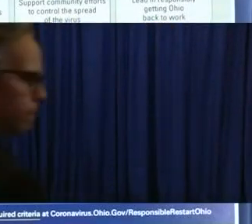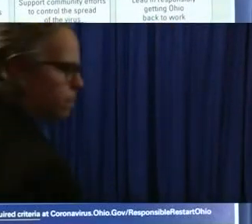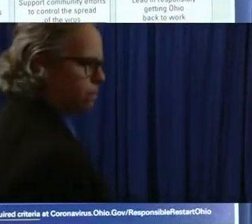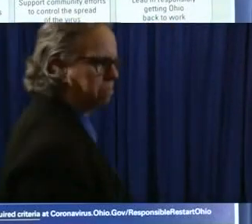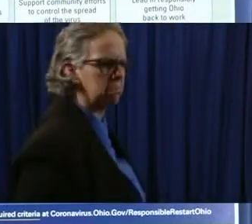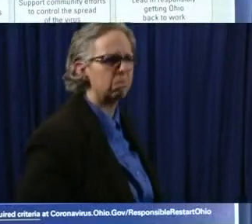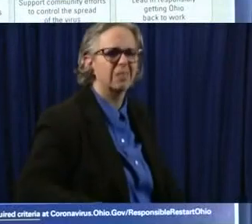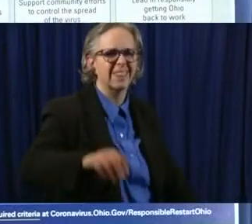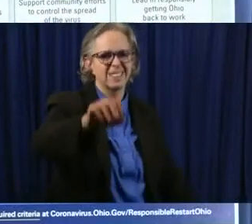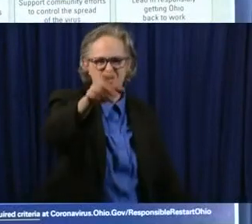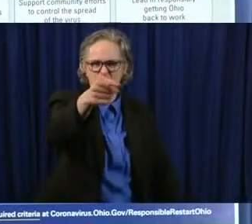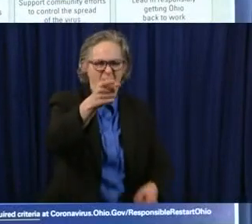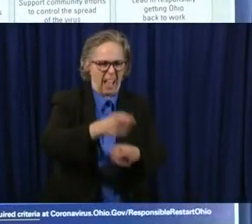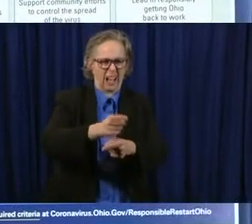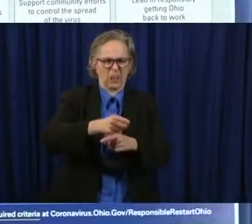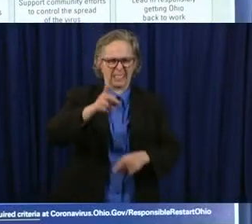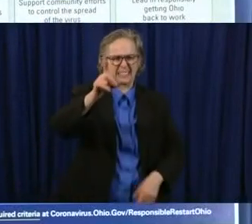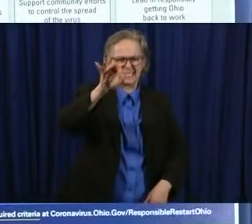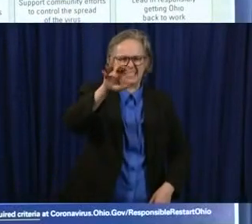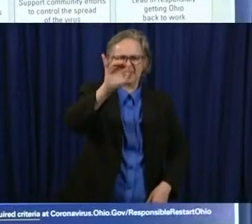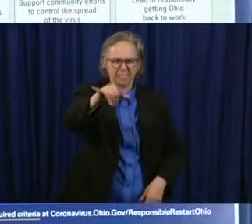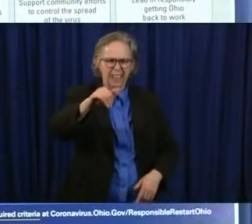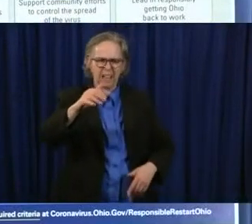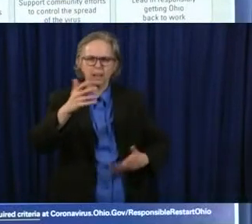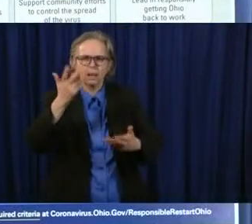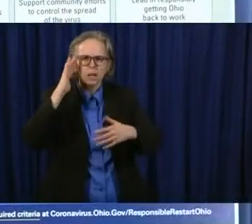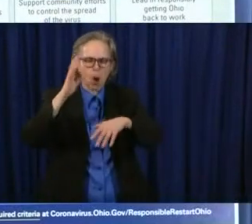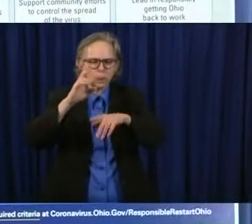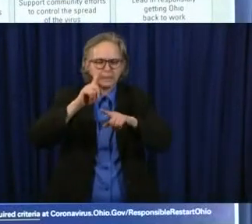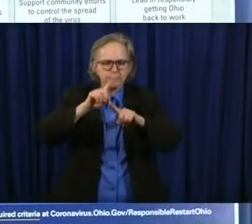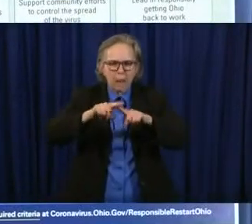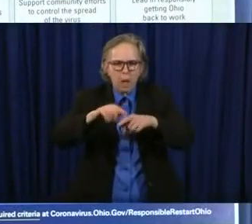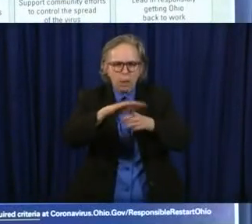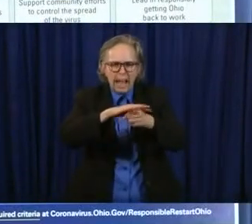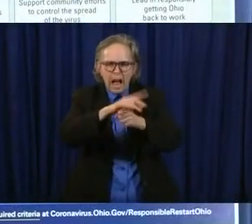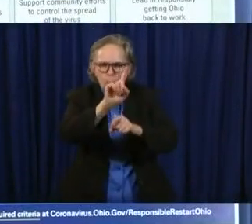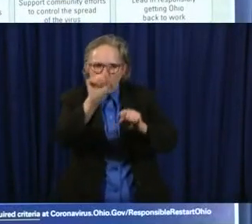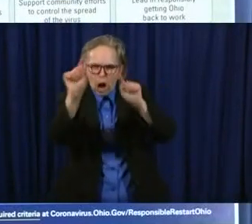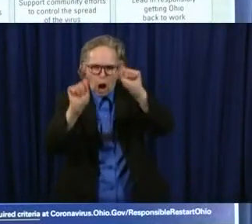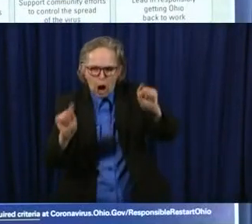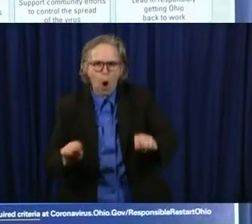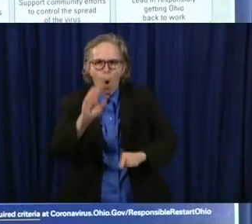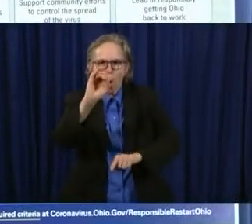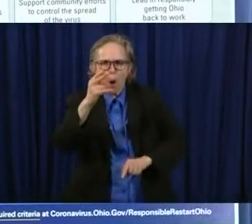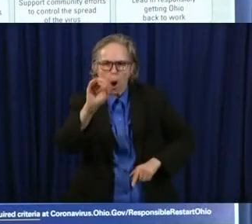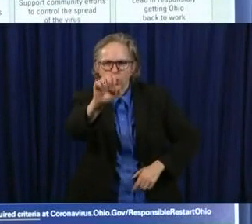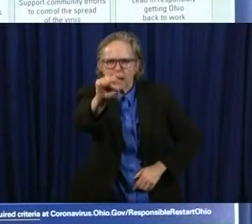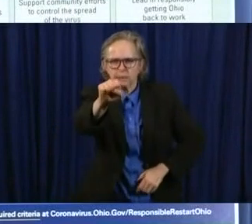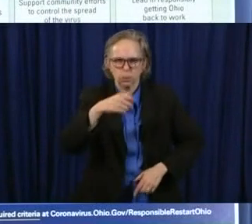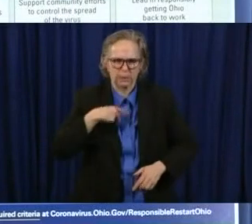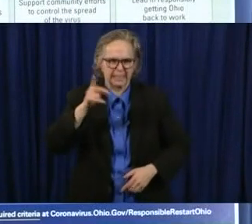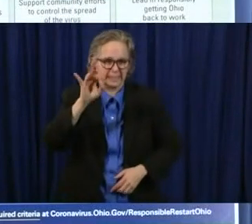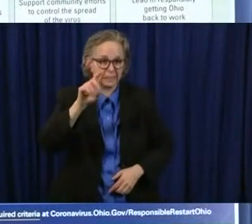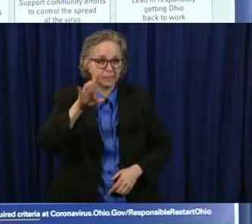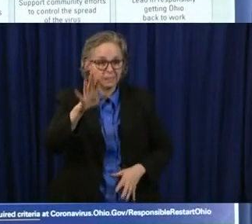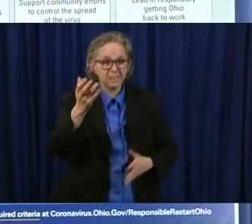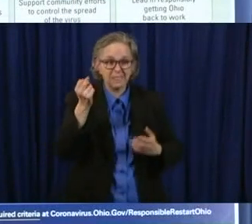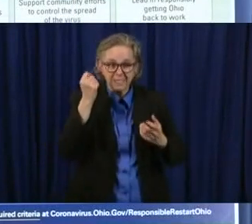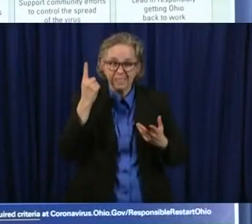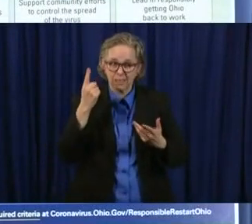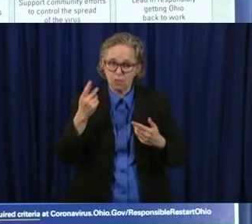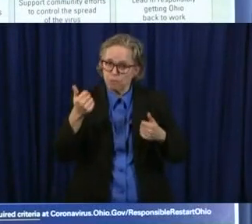deal with this but we are all on the in this together having